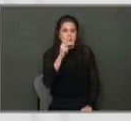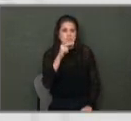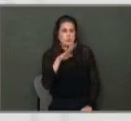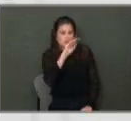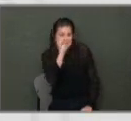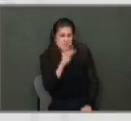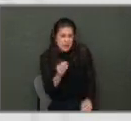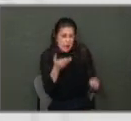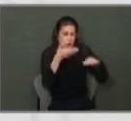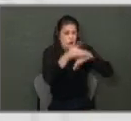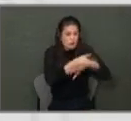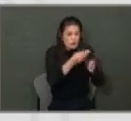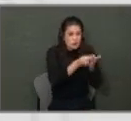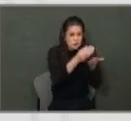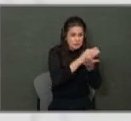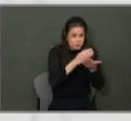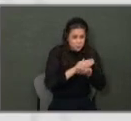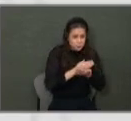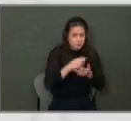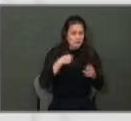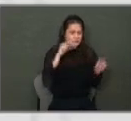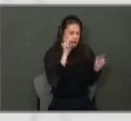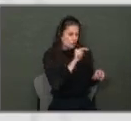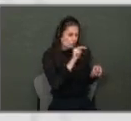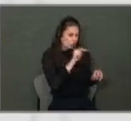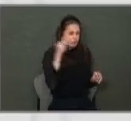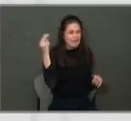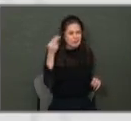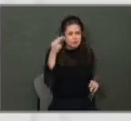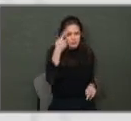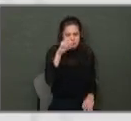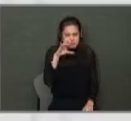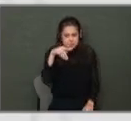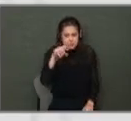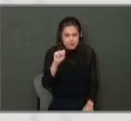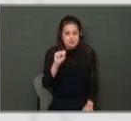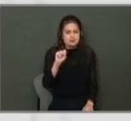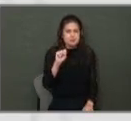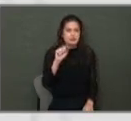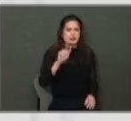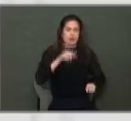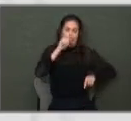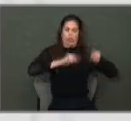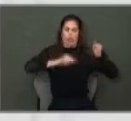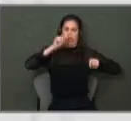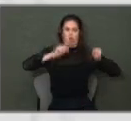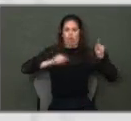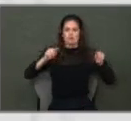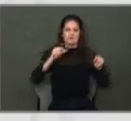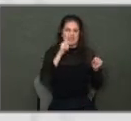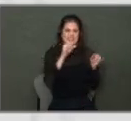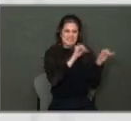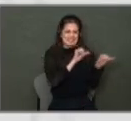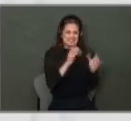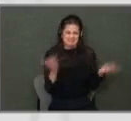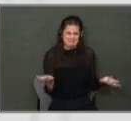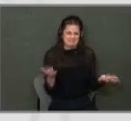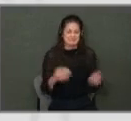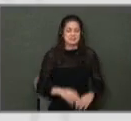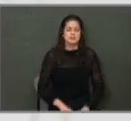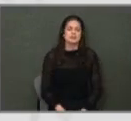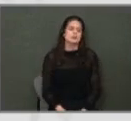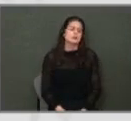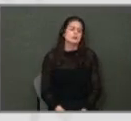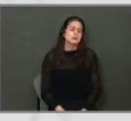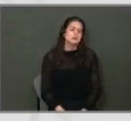revenue with CPS revenue. And if you look at the history of CPS revenue, it can be erratic. It's not something